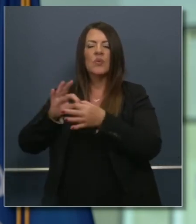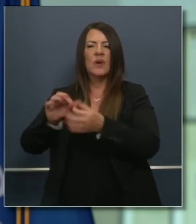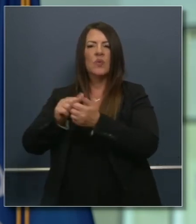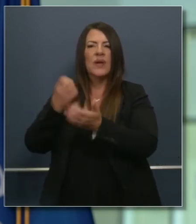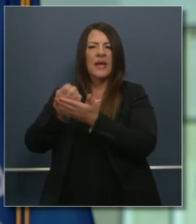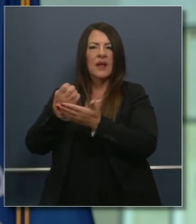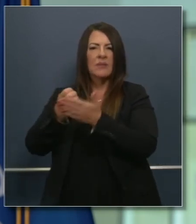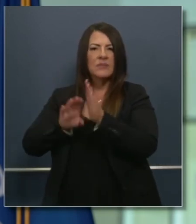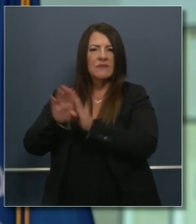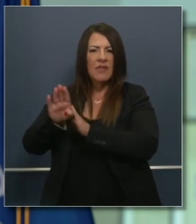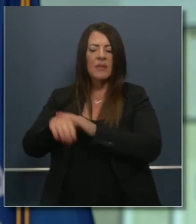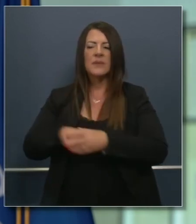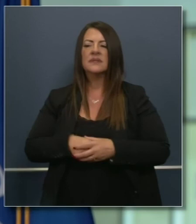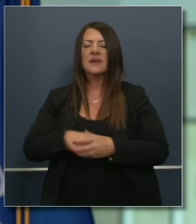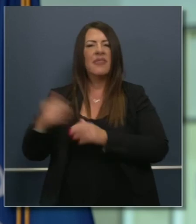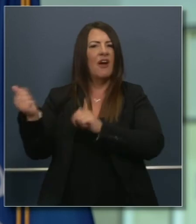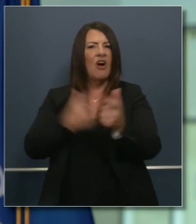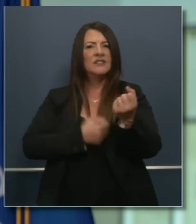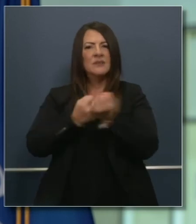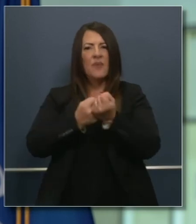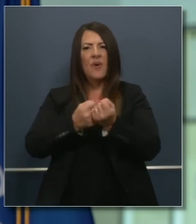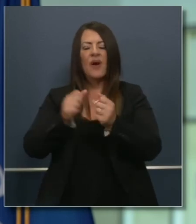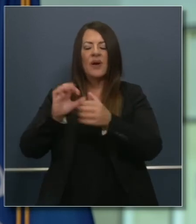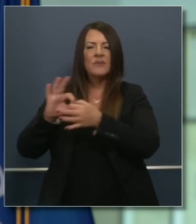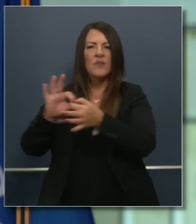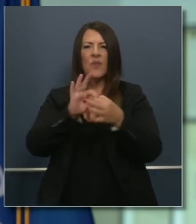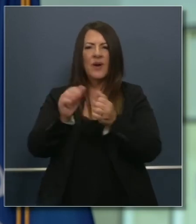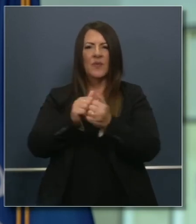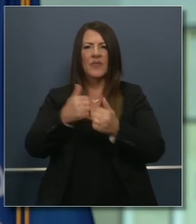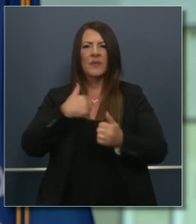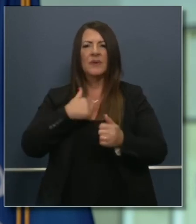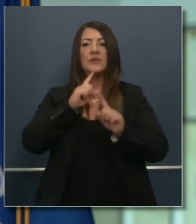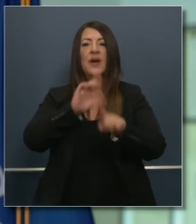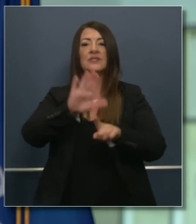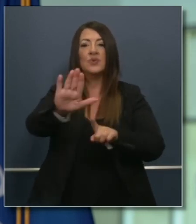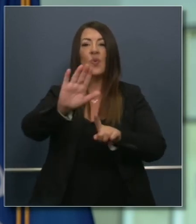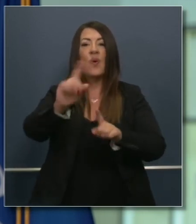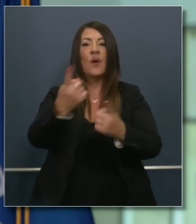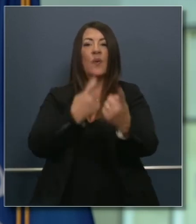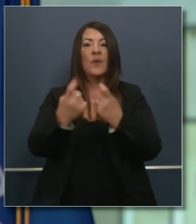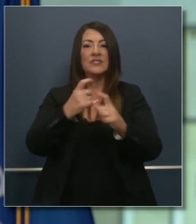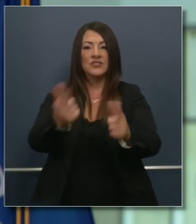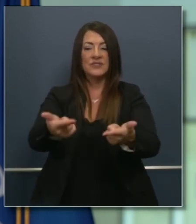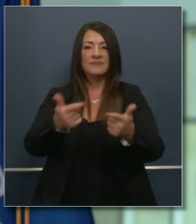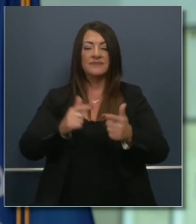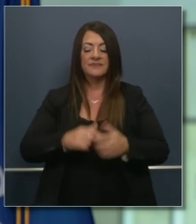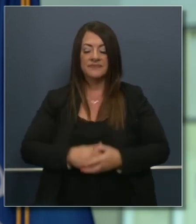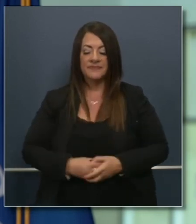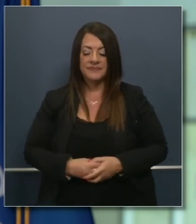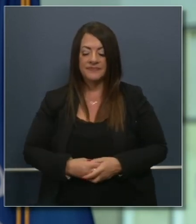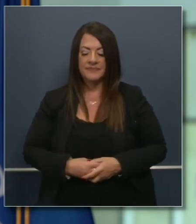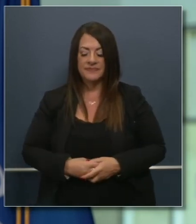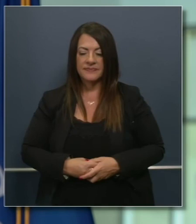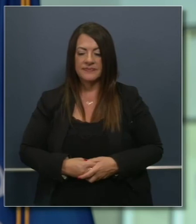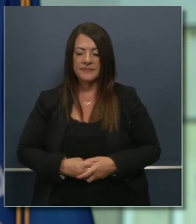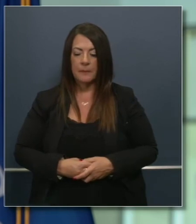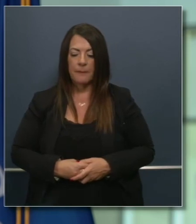And all of them stand by with me to answer any questions. Hannah Wiley, Zach B.